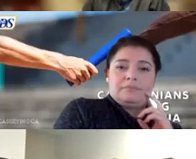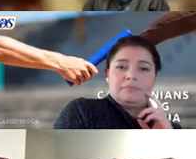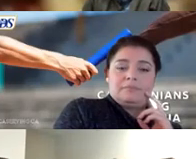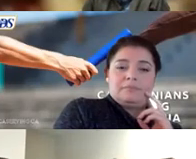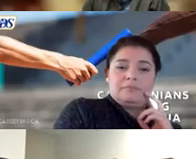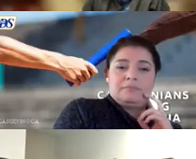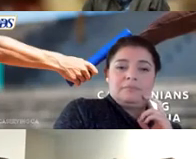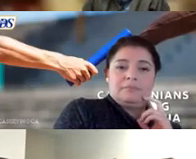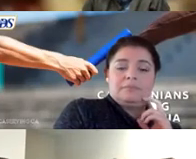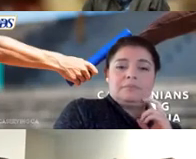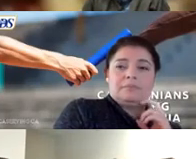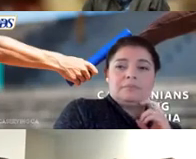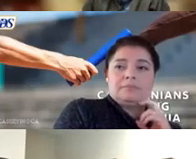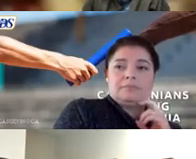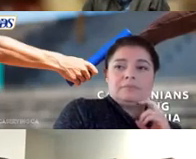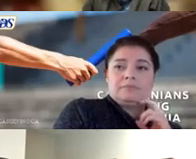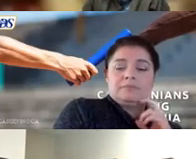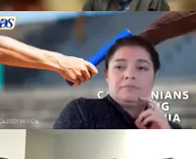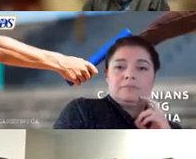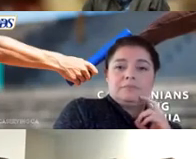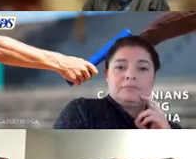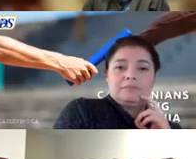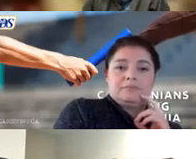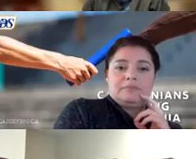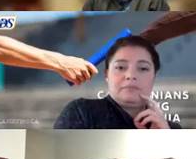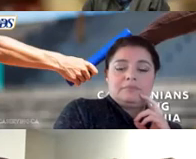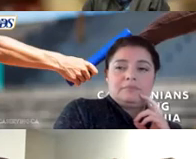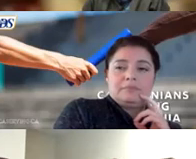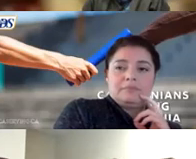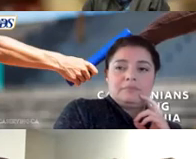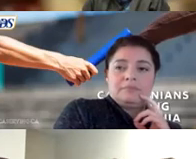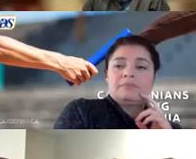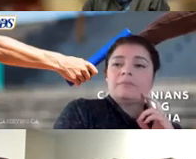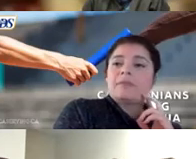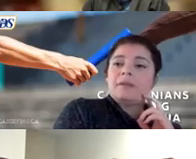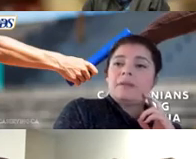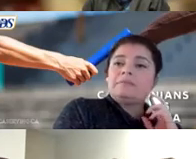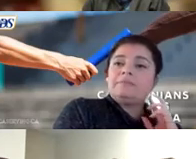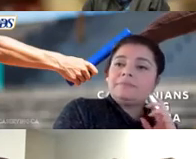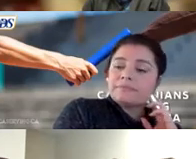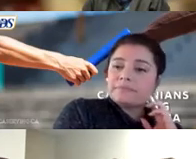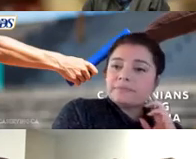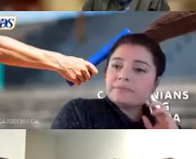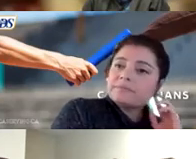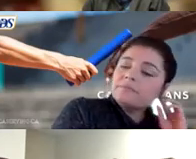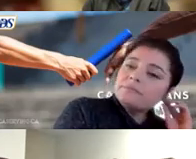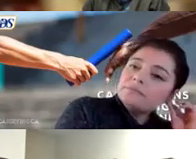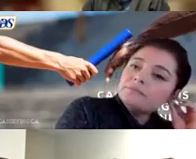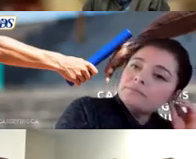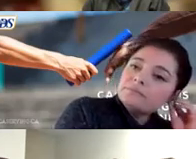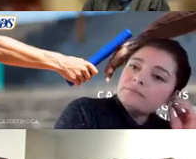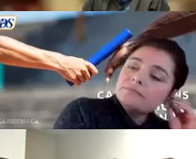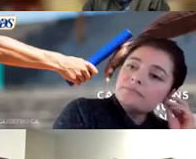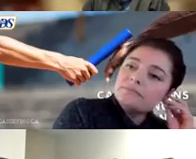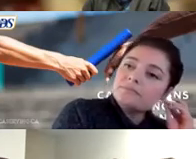service agencies like ssi ihss medical and they also help with transition uh